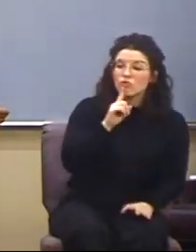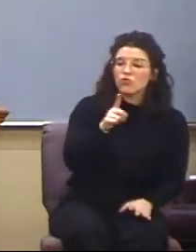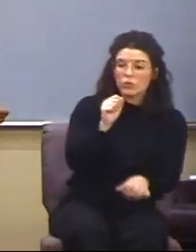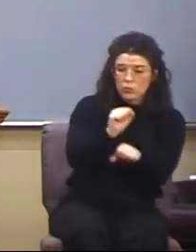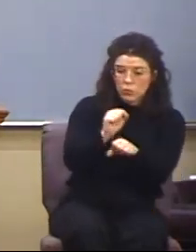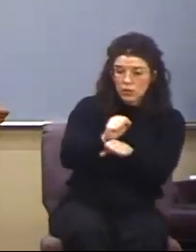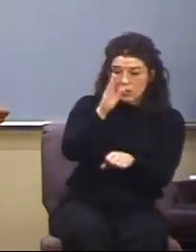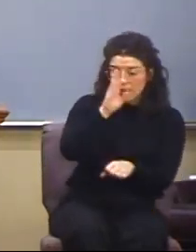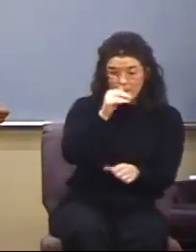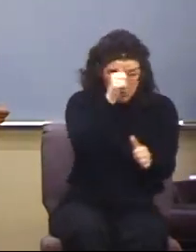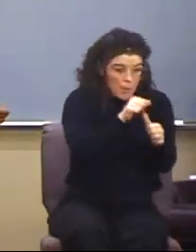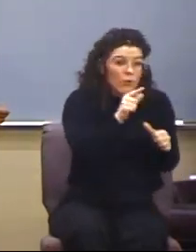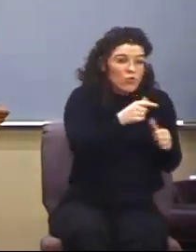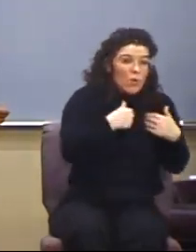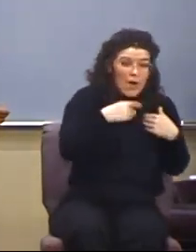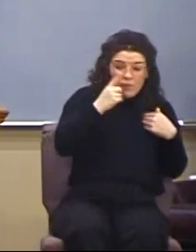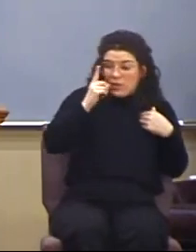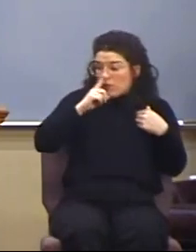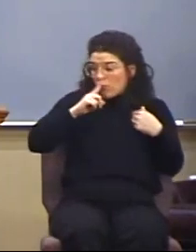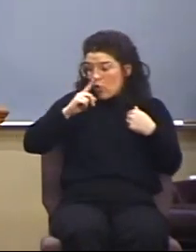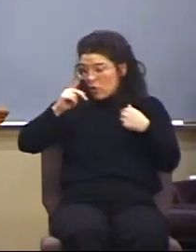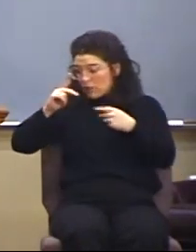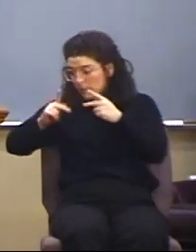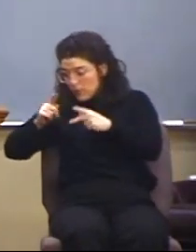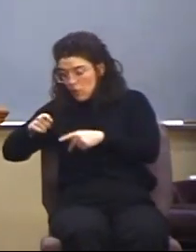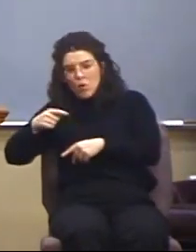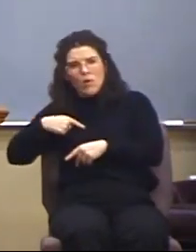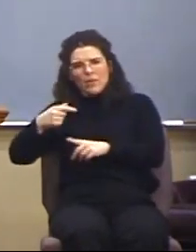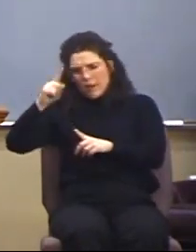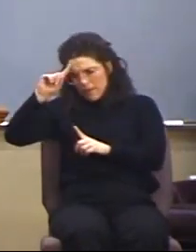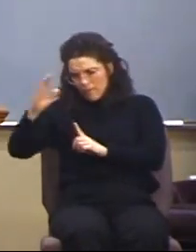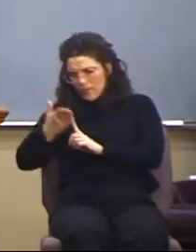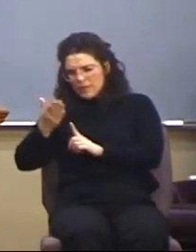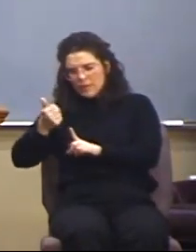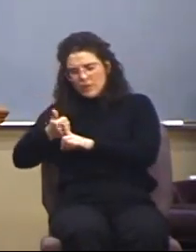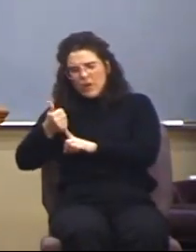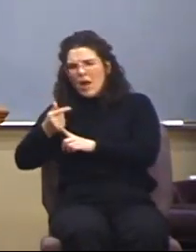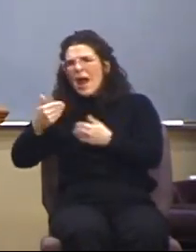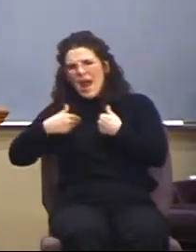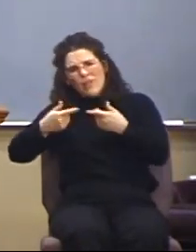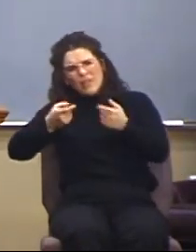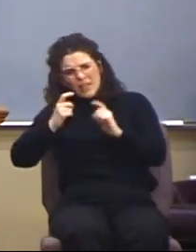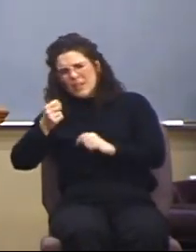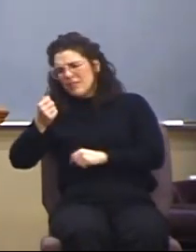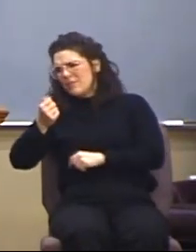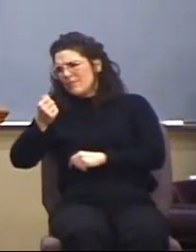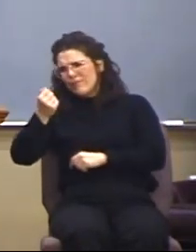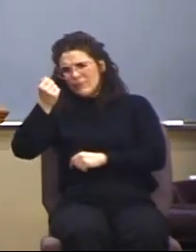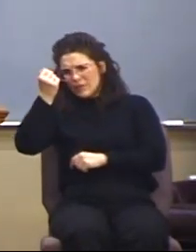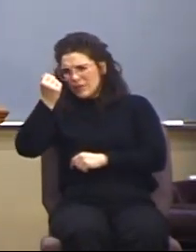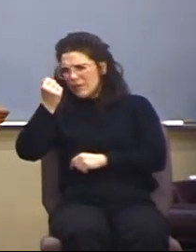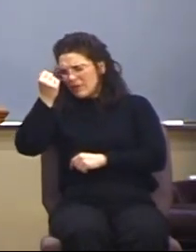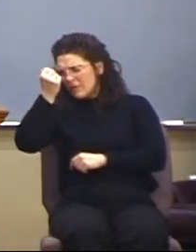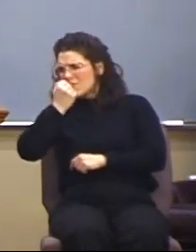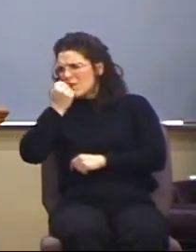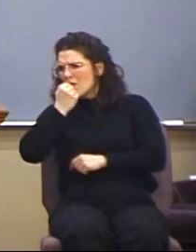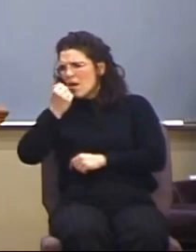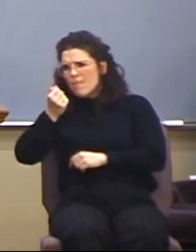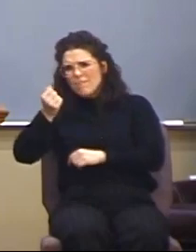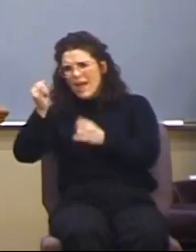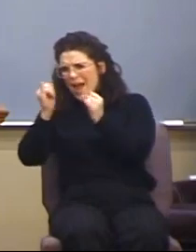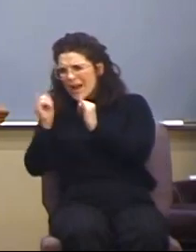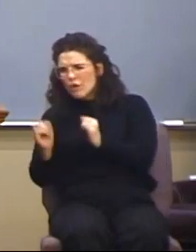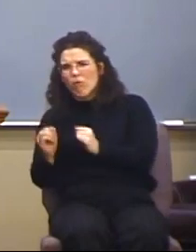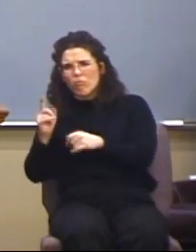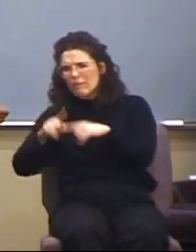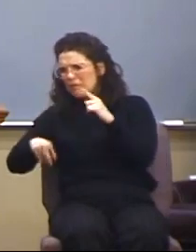they can convince themselves that they have the gifts, a bunch of dumb Gentiles, dumb idols, that doesn't make it real. Well, wait a minute, here's the